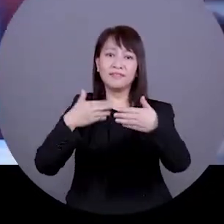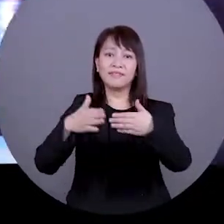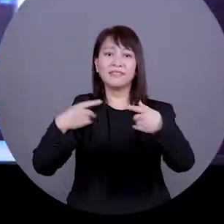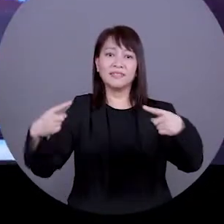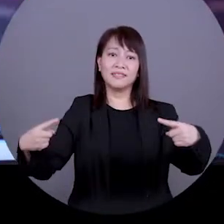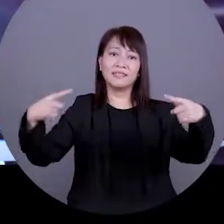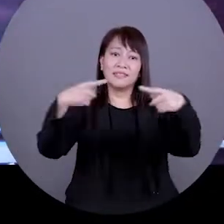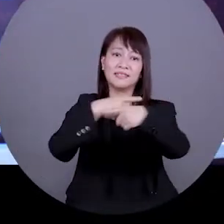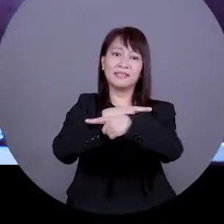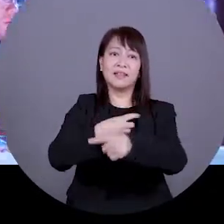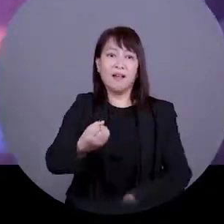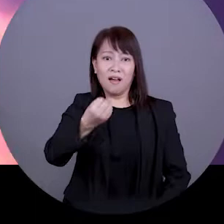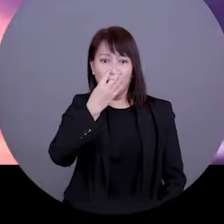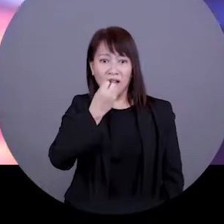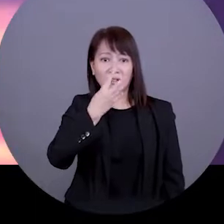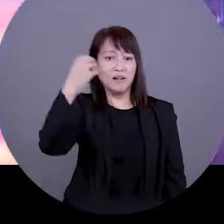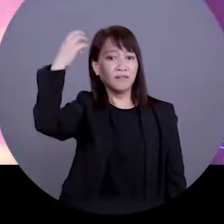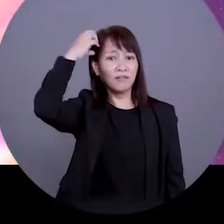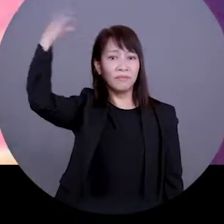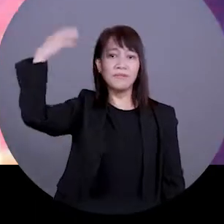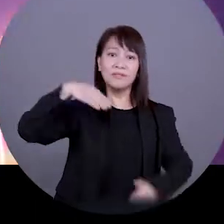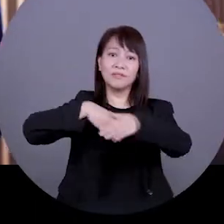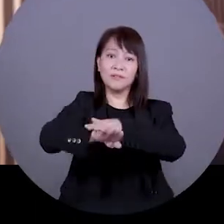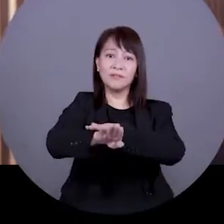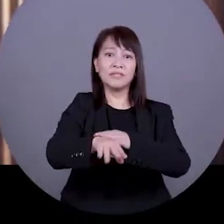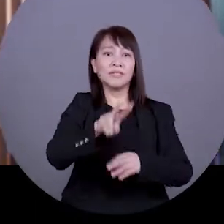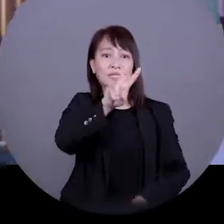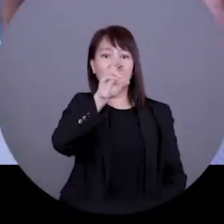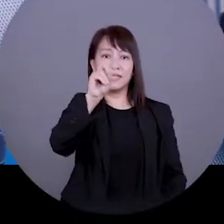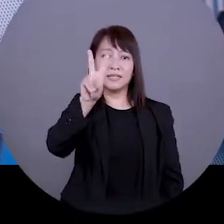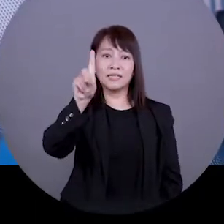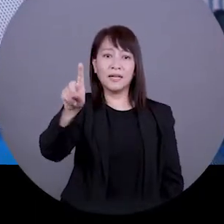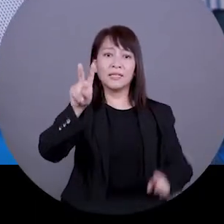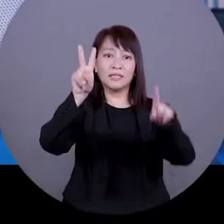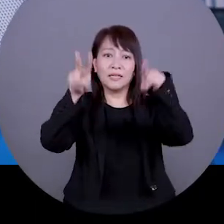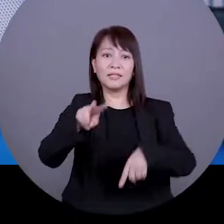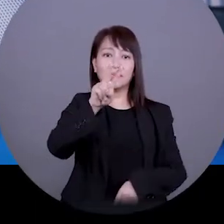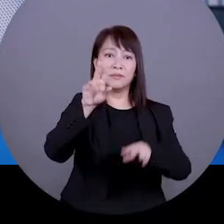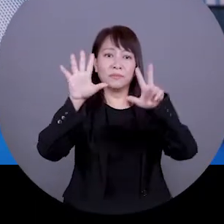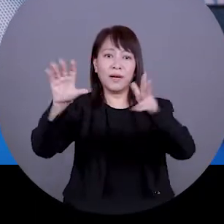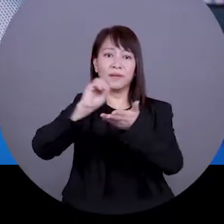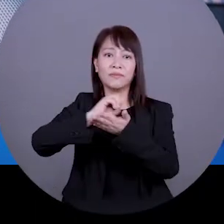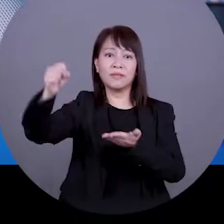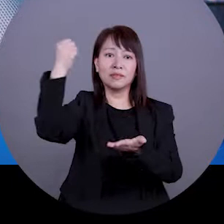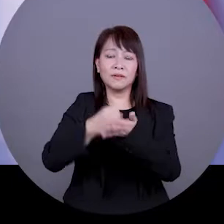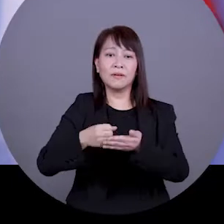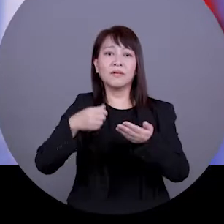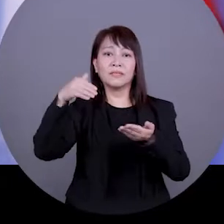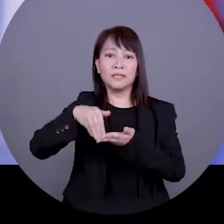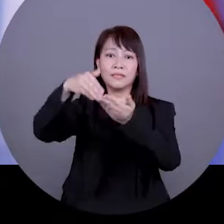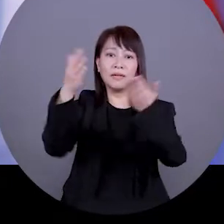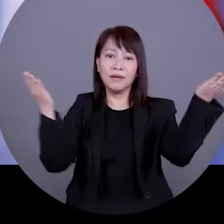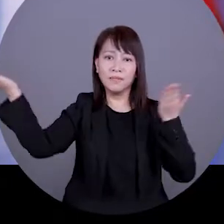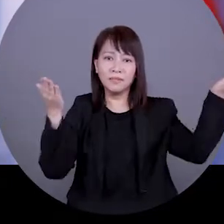Kong Immigration Department has introduced the electronic services for visa application from 28 December 2021. Other than the